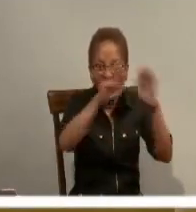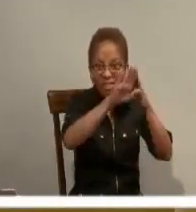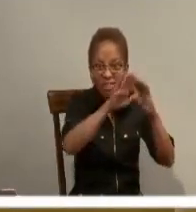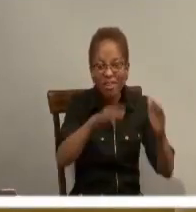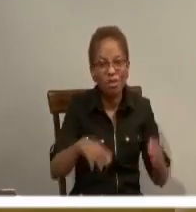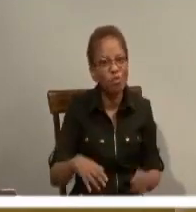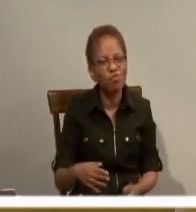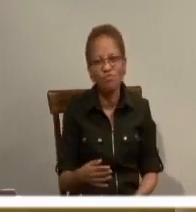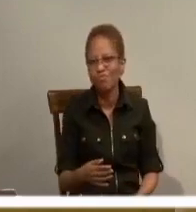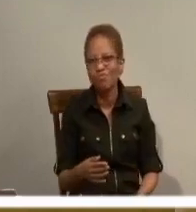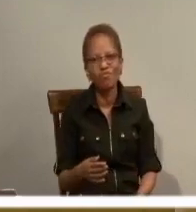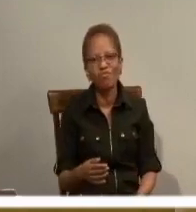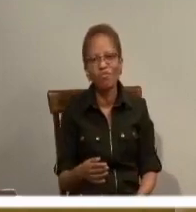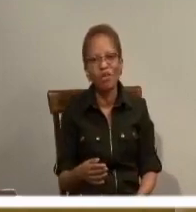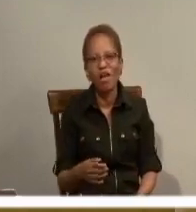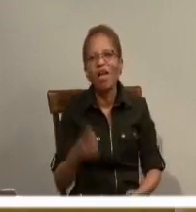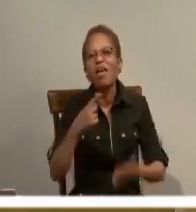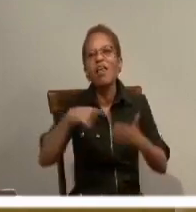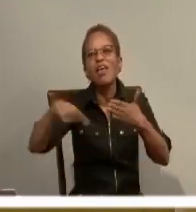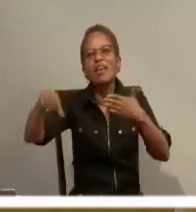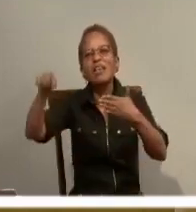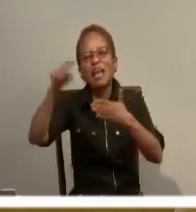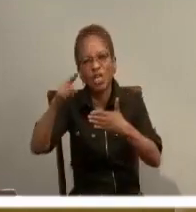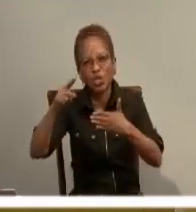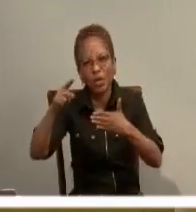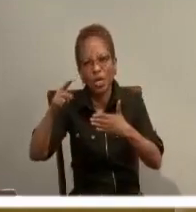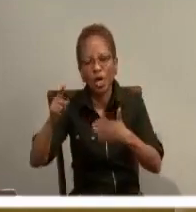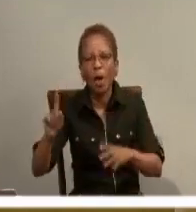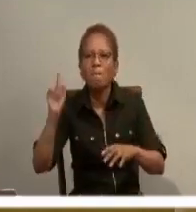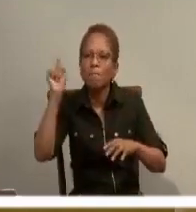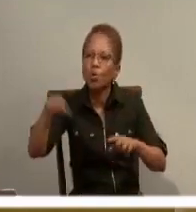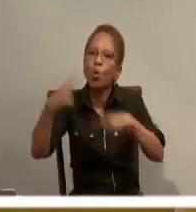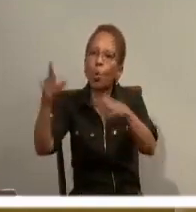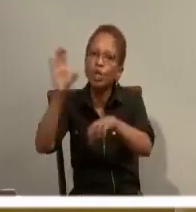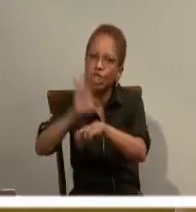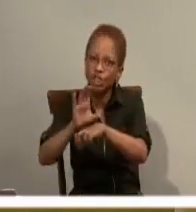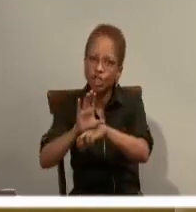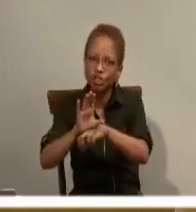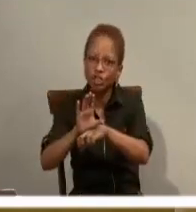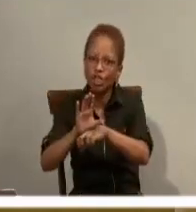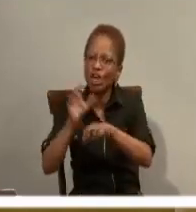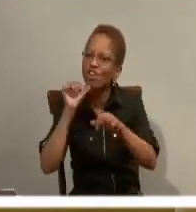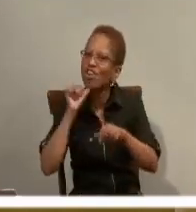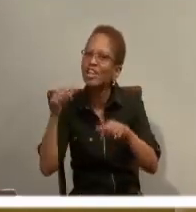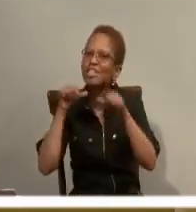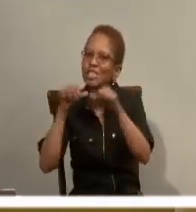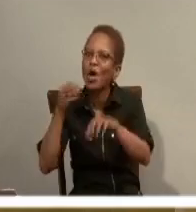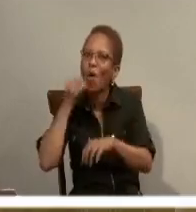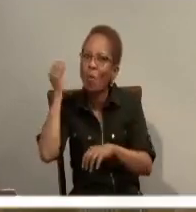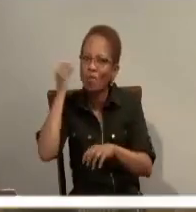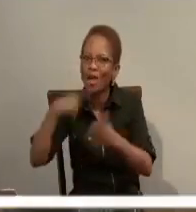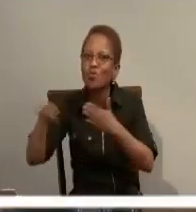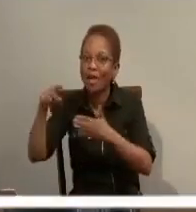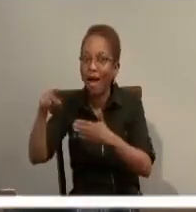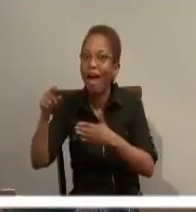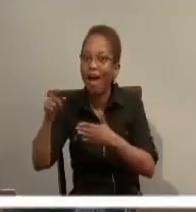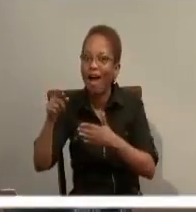out your pajamas next week and come to the real thing. Amen. Amen. Amen.